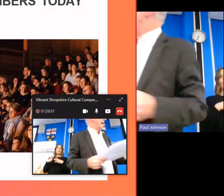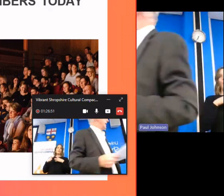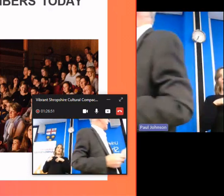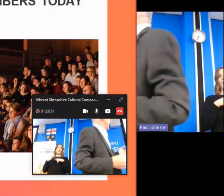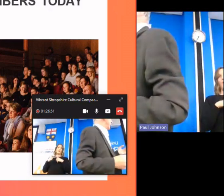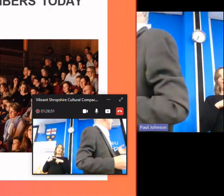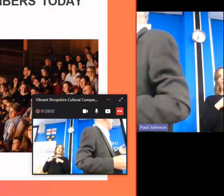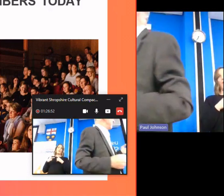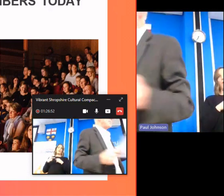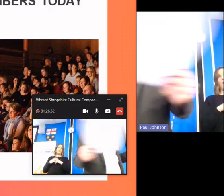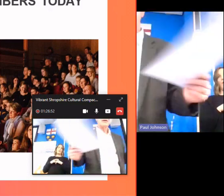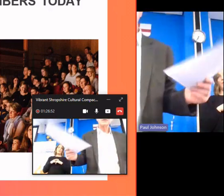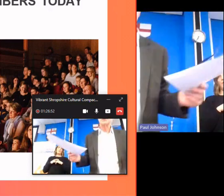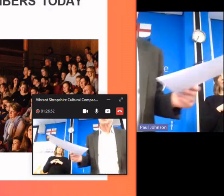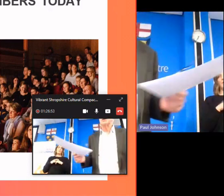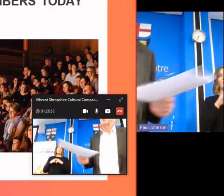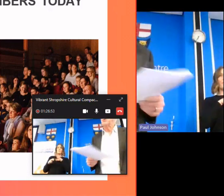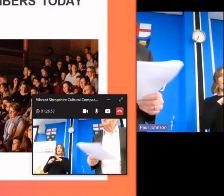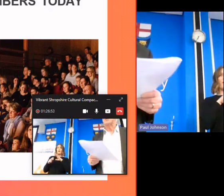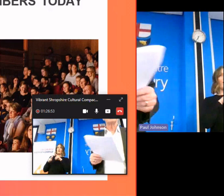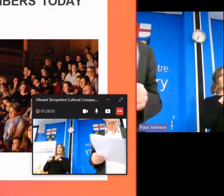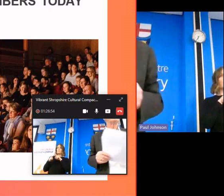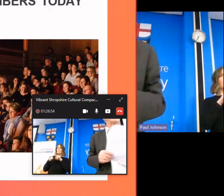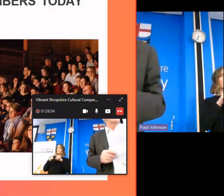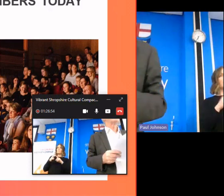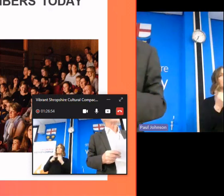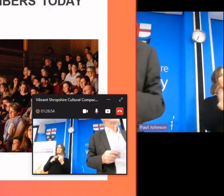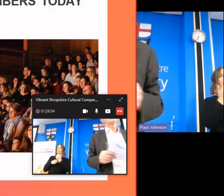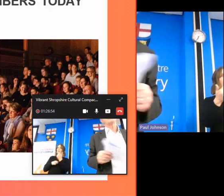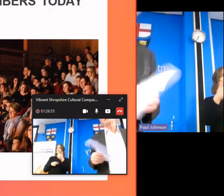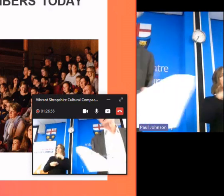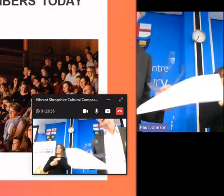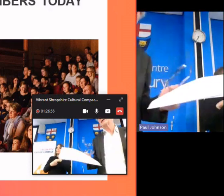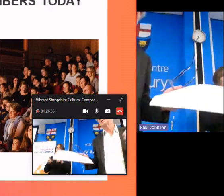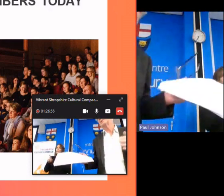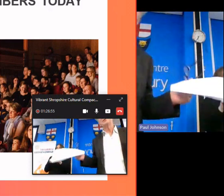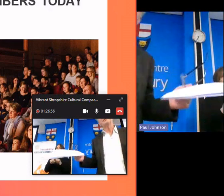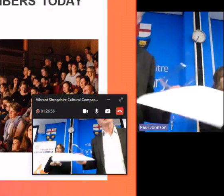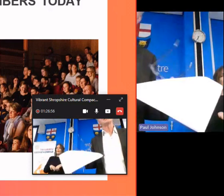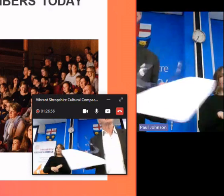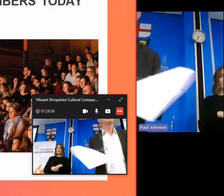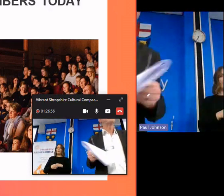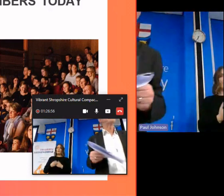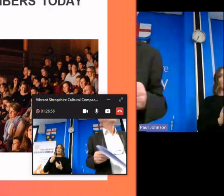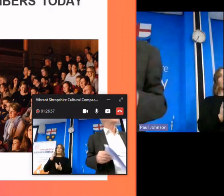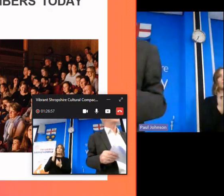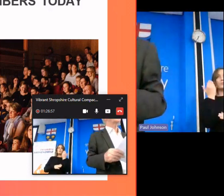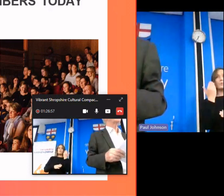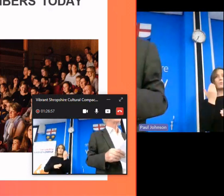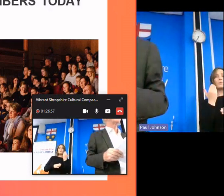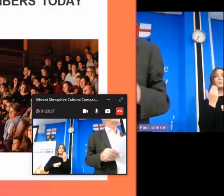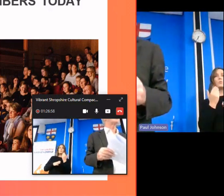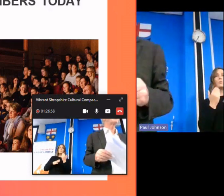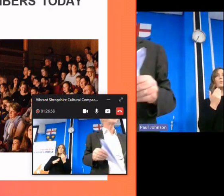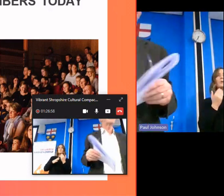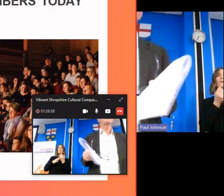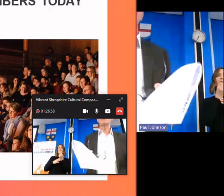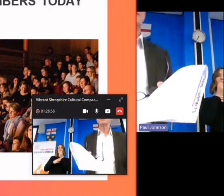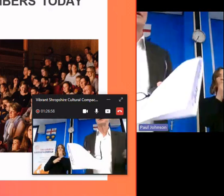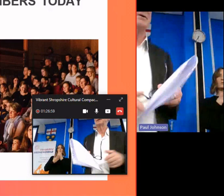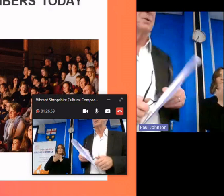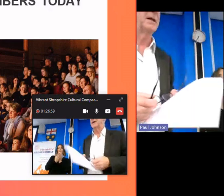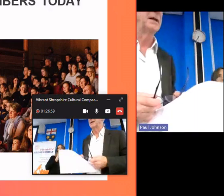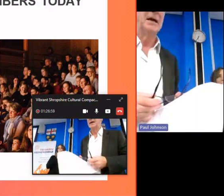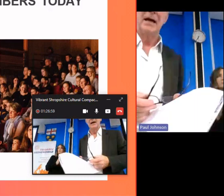uh uh um parks and so on also um the uh uh new artisanal food sector which is growing